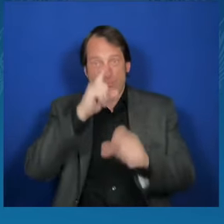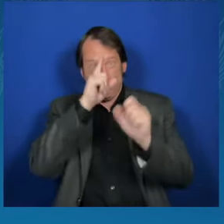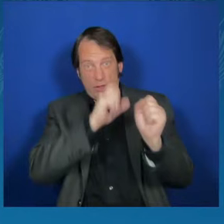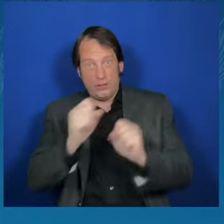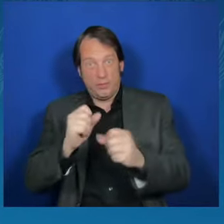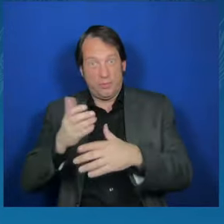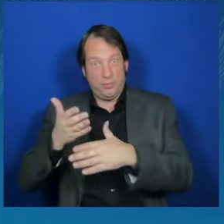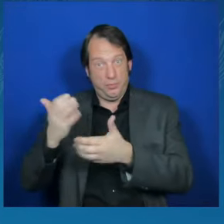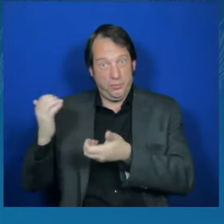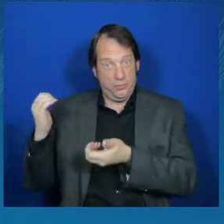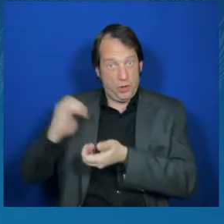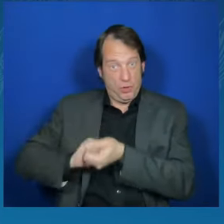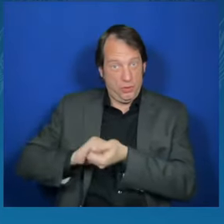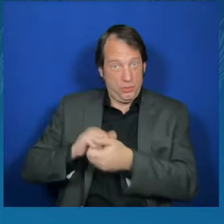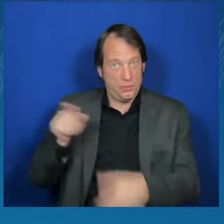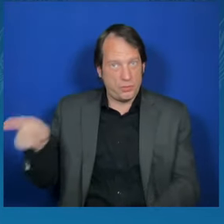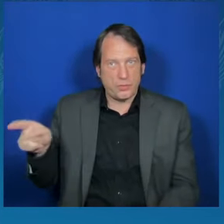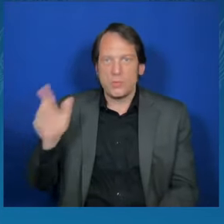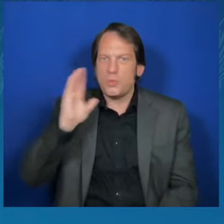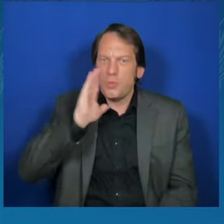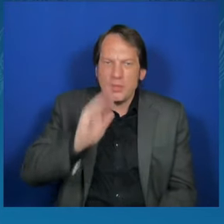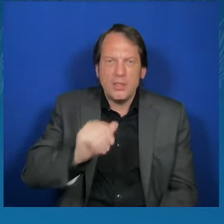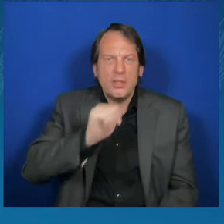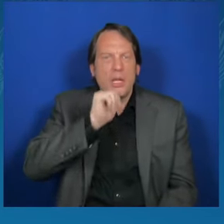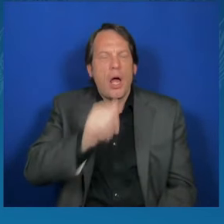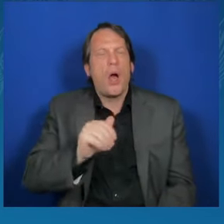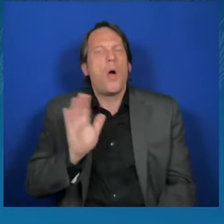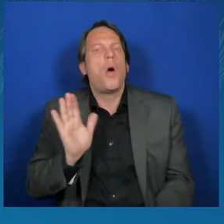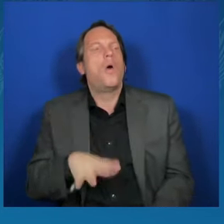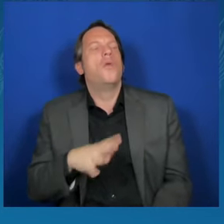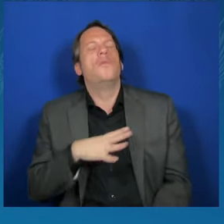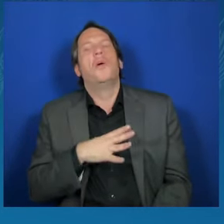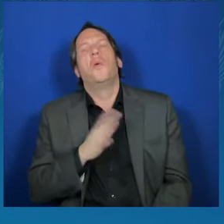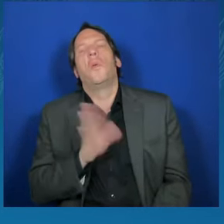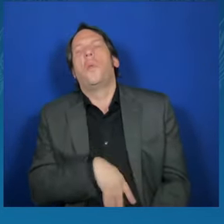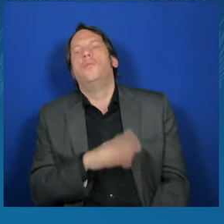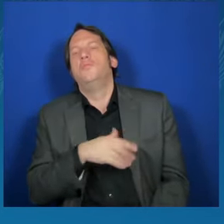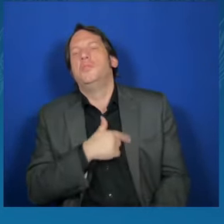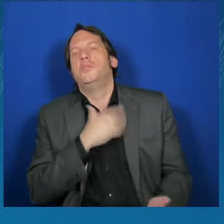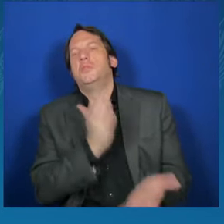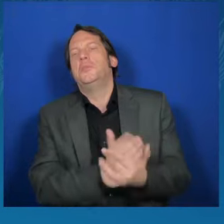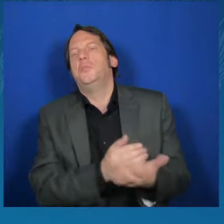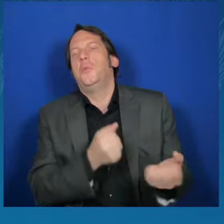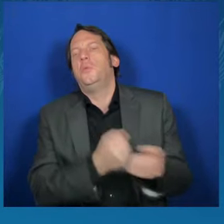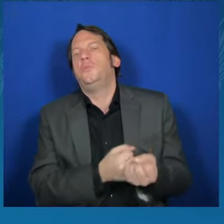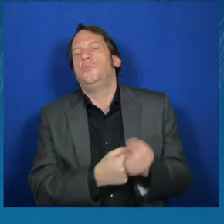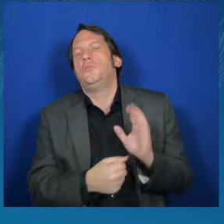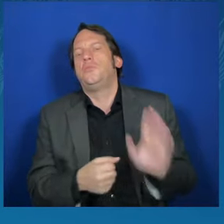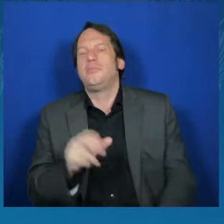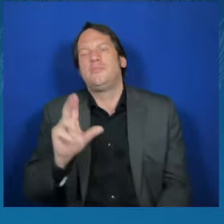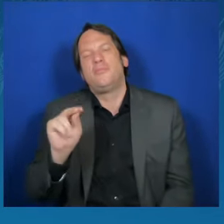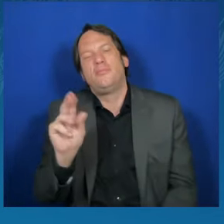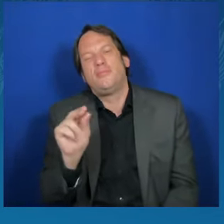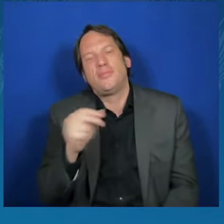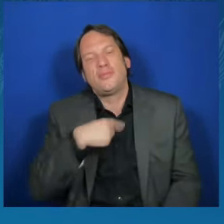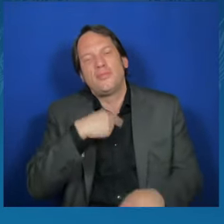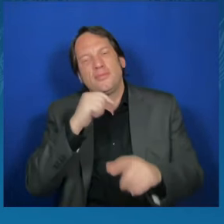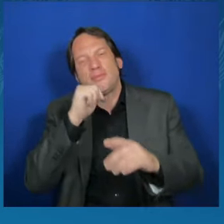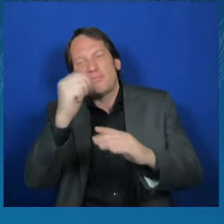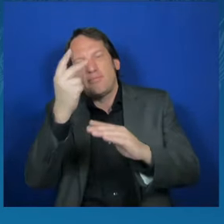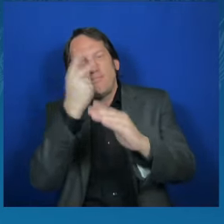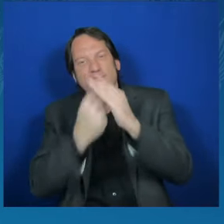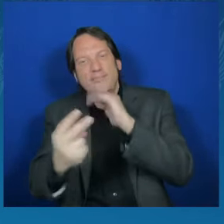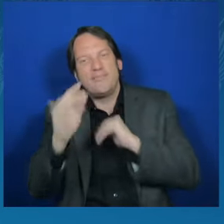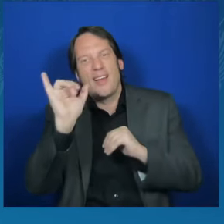not support Ukraine. I do not see the opportunity for strategic partners to take such stance.